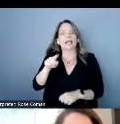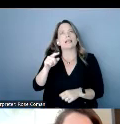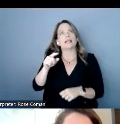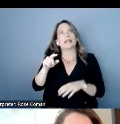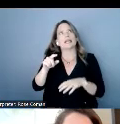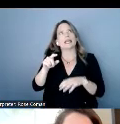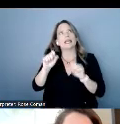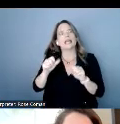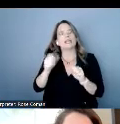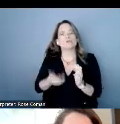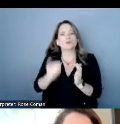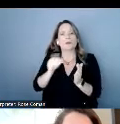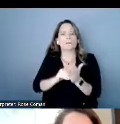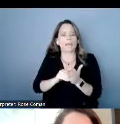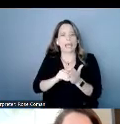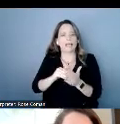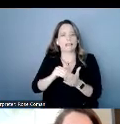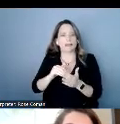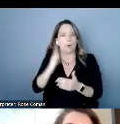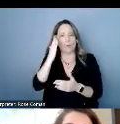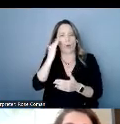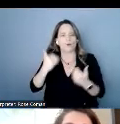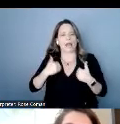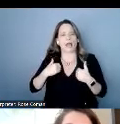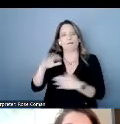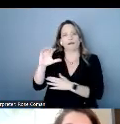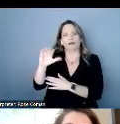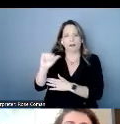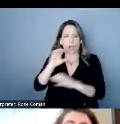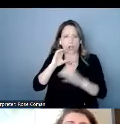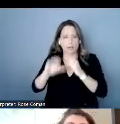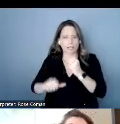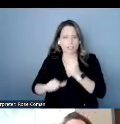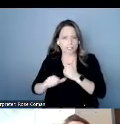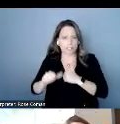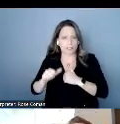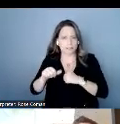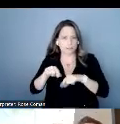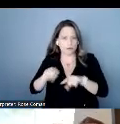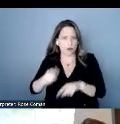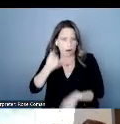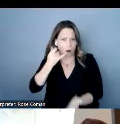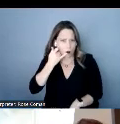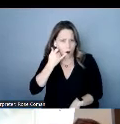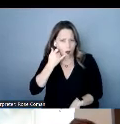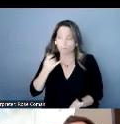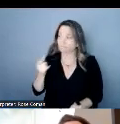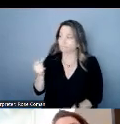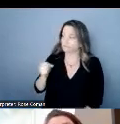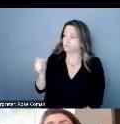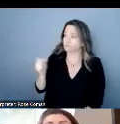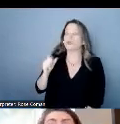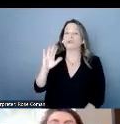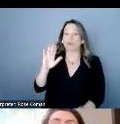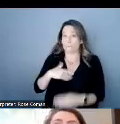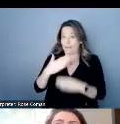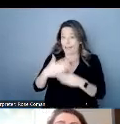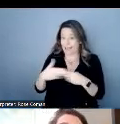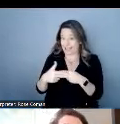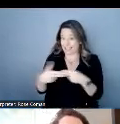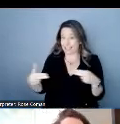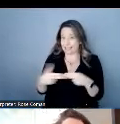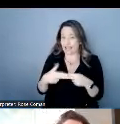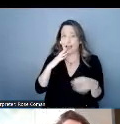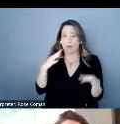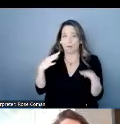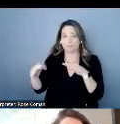communications assistant on a call absolutely so i'm in my next slide i'm going to get into